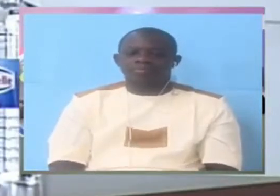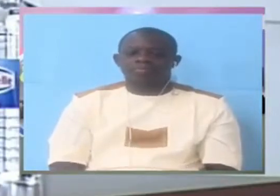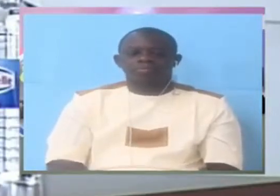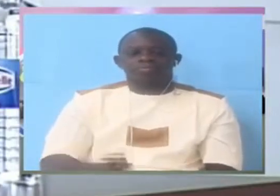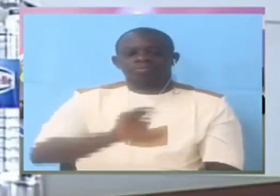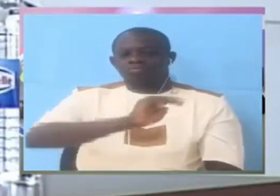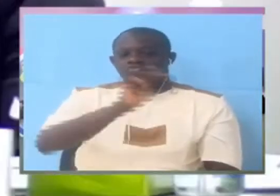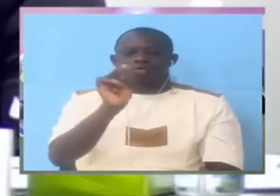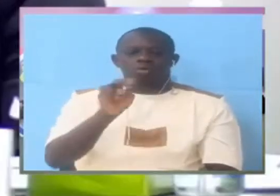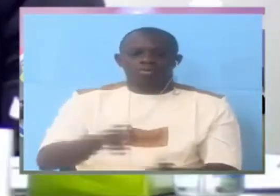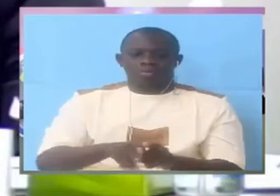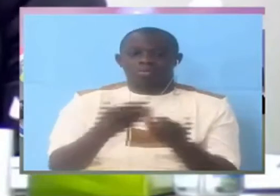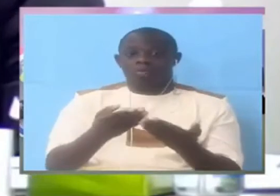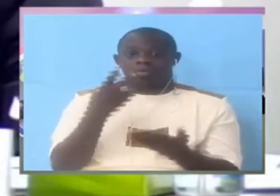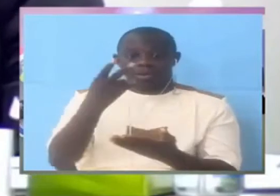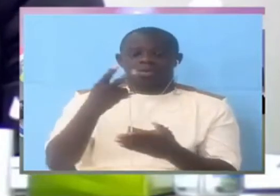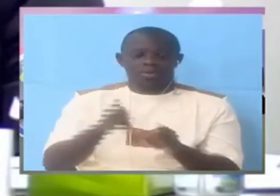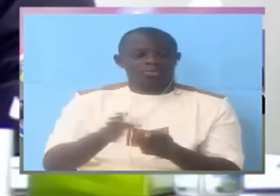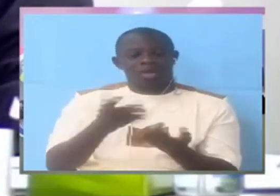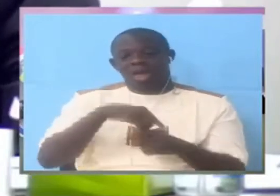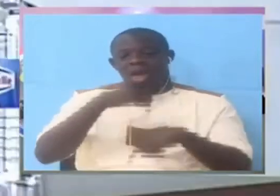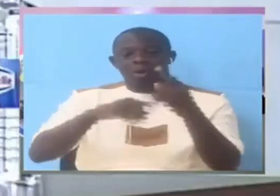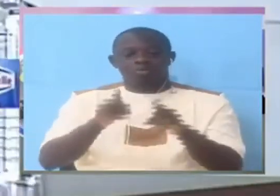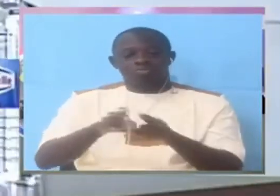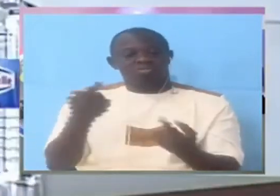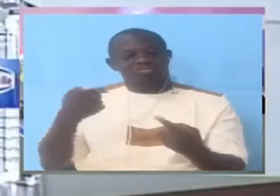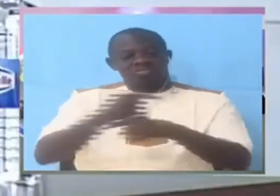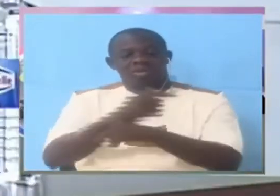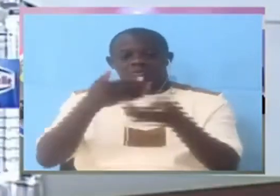you have seen the folly in what you have said no I